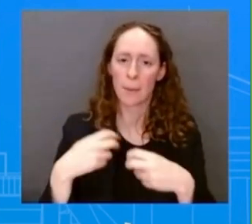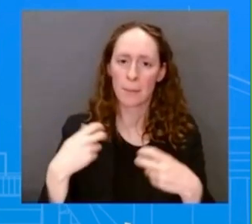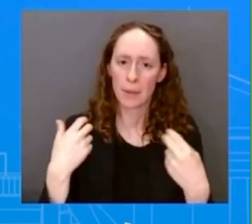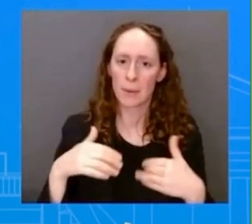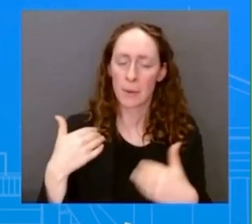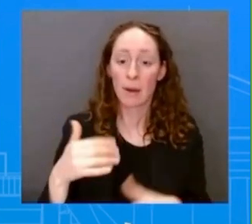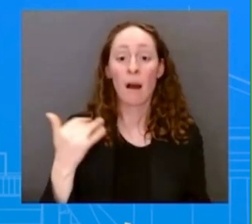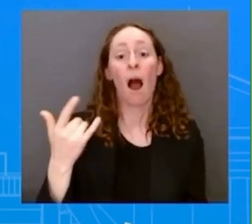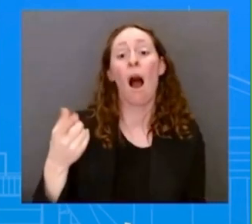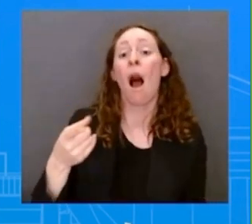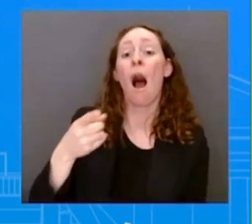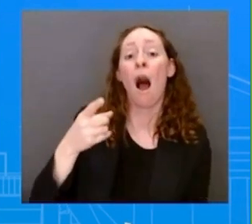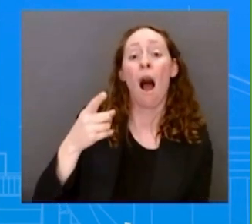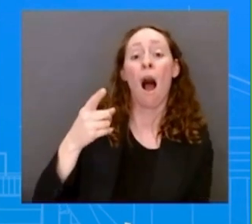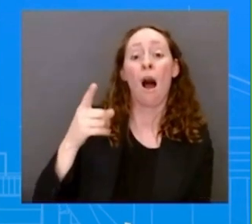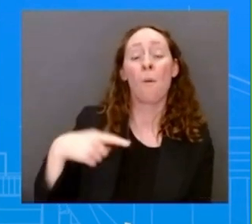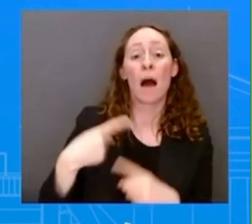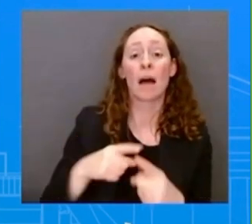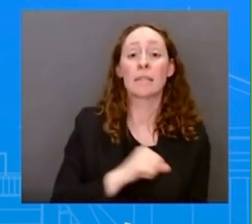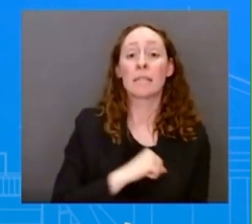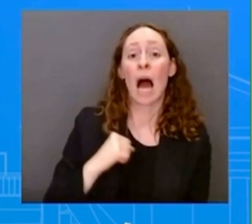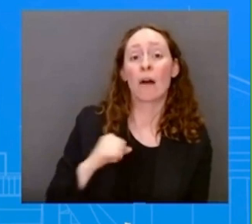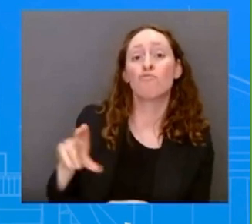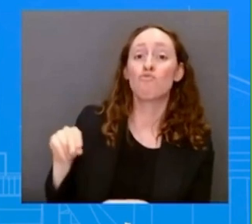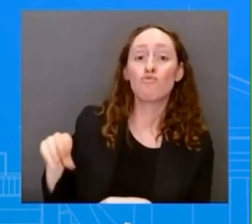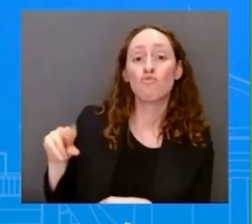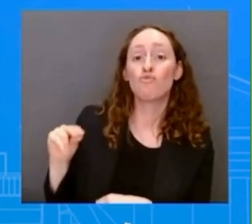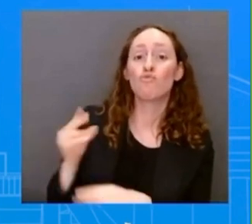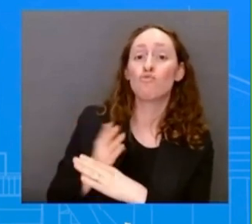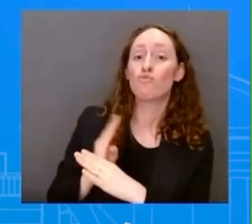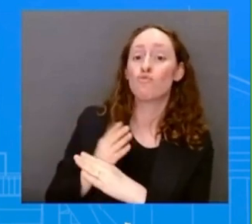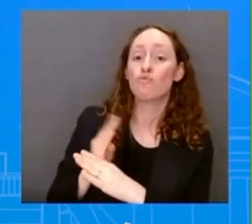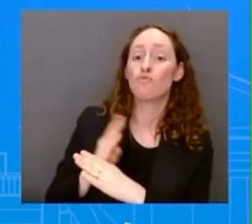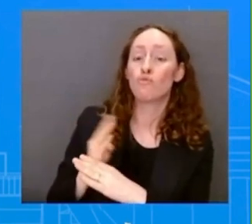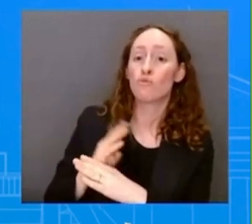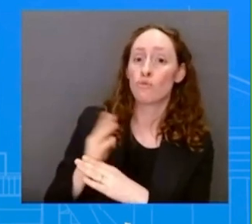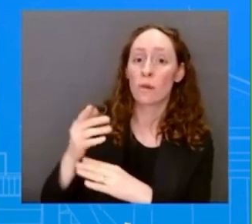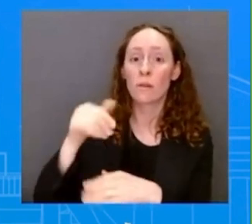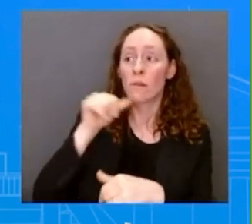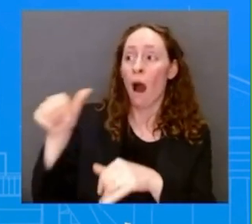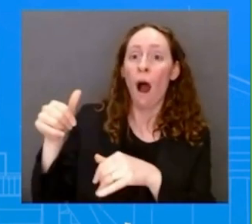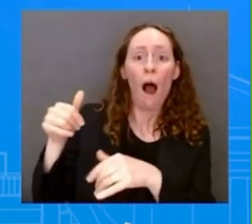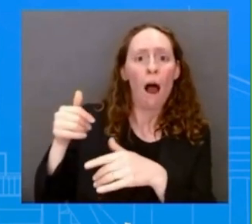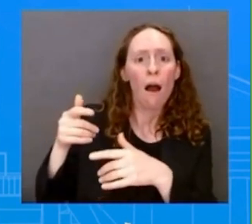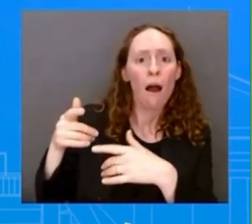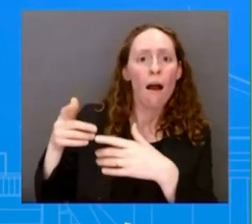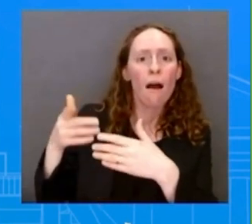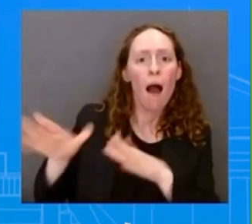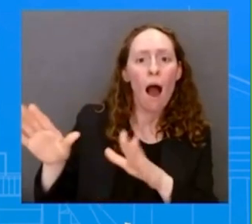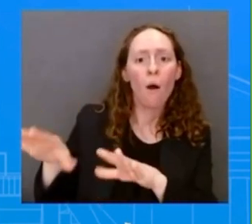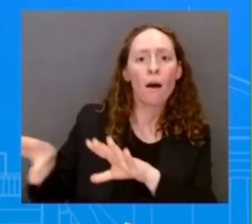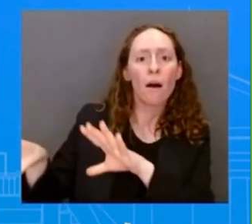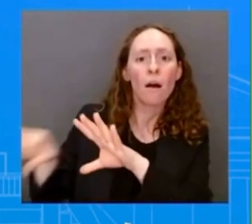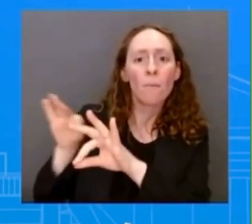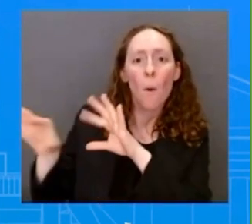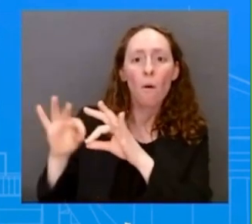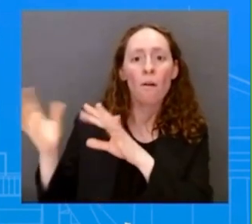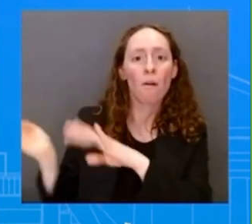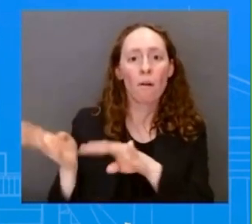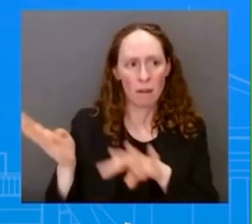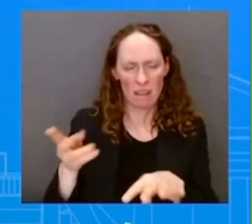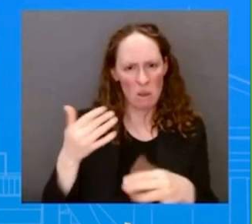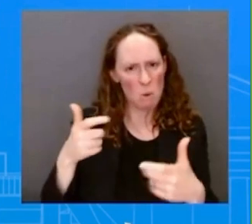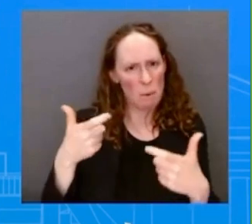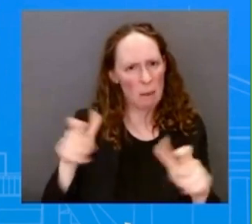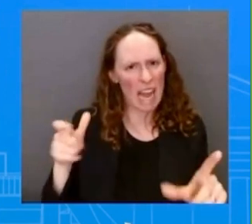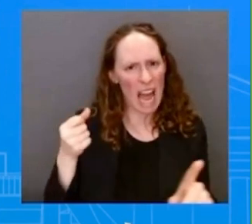Secretary Austin said, a real ripple effect downstream. Because now people can't move on to the next job, uh, and they can't leave the one that they're in.